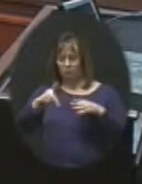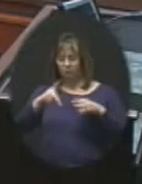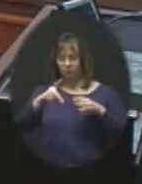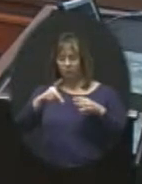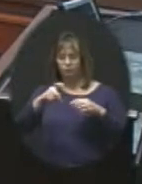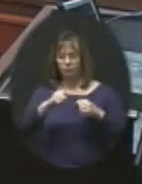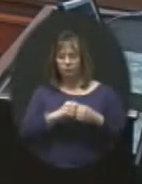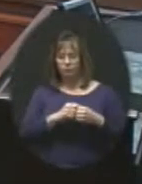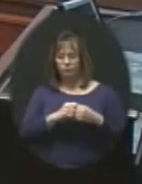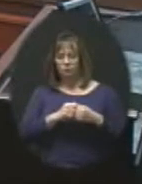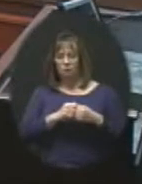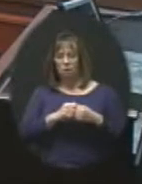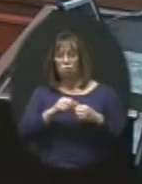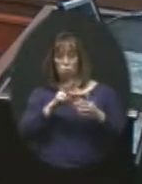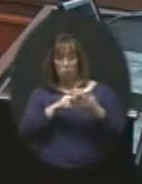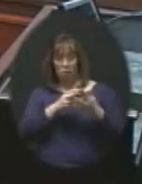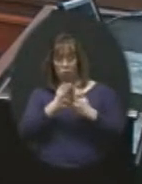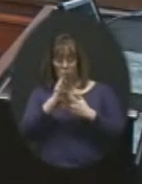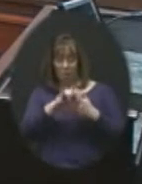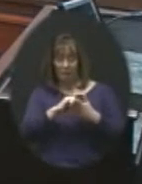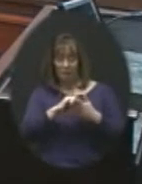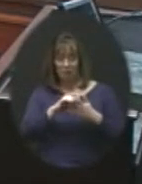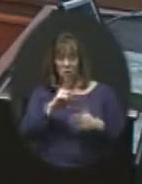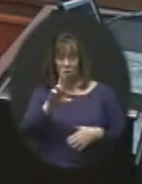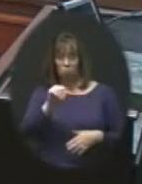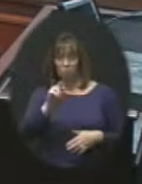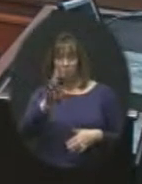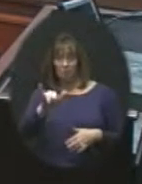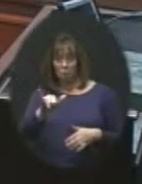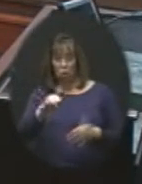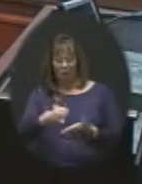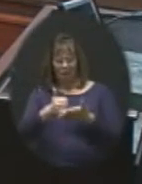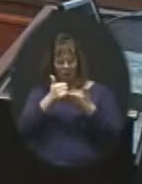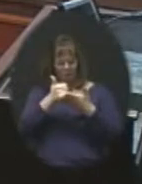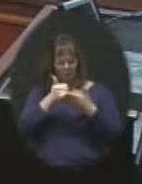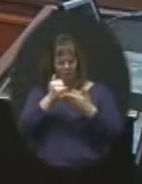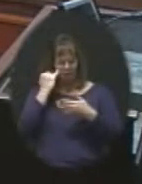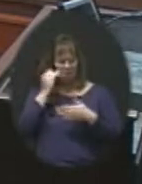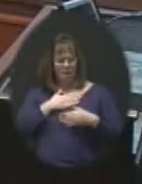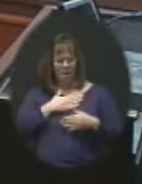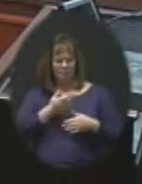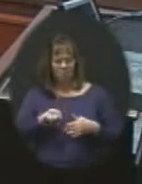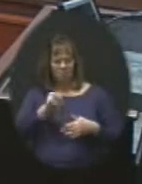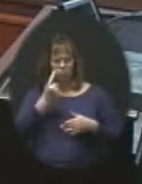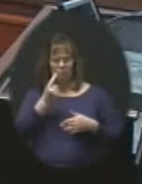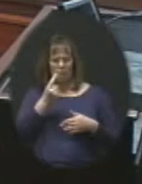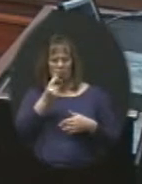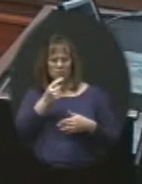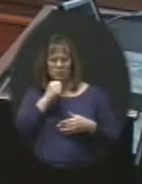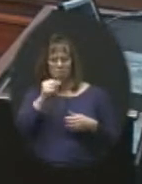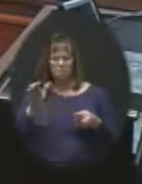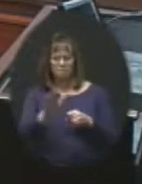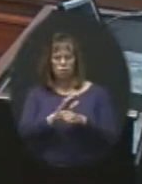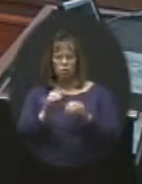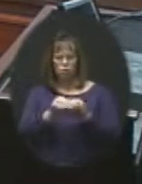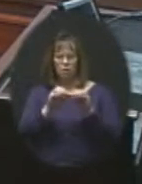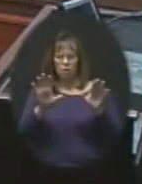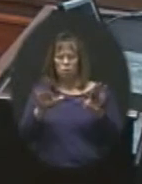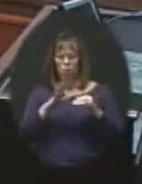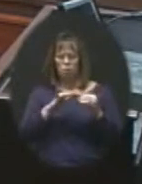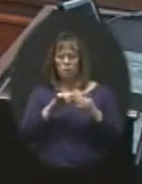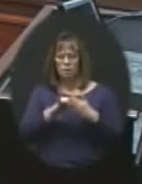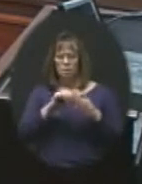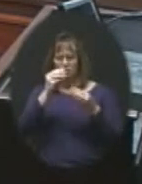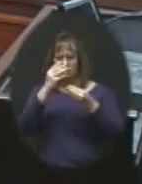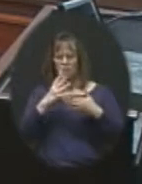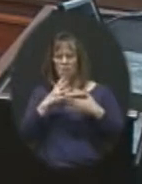So reading through this, and Dr. Berry, help me if my interpretation is not completely clear on this. What this